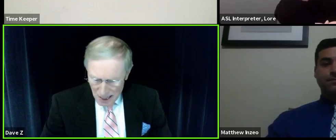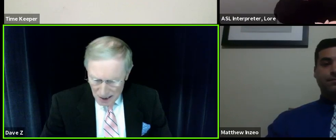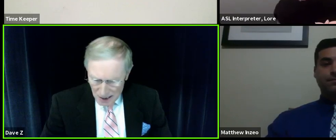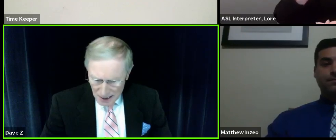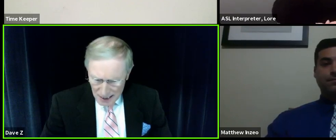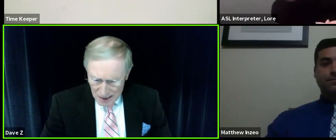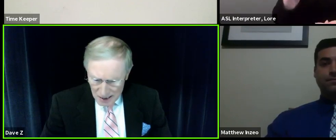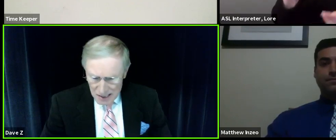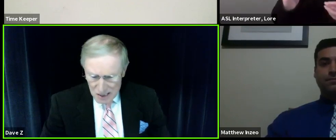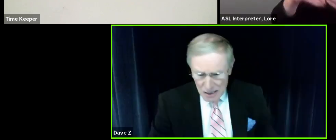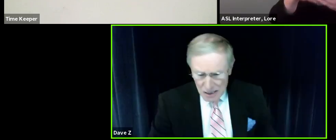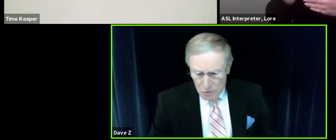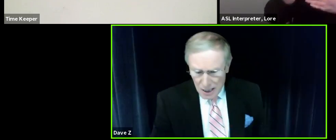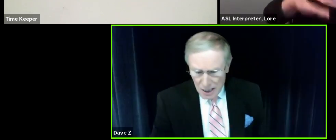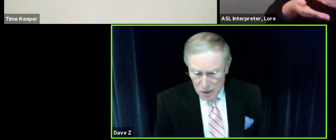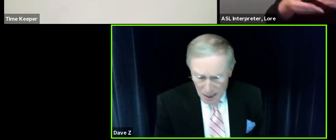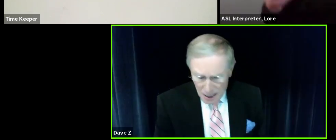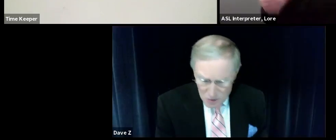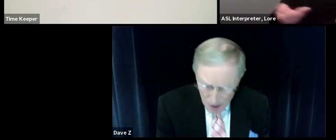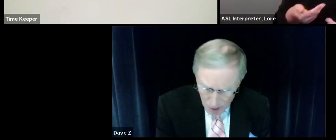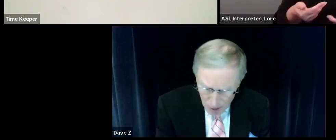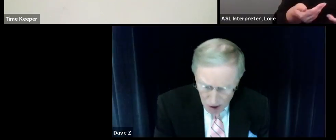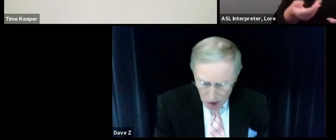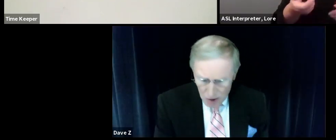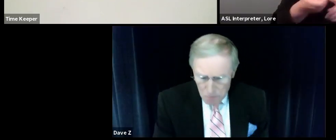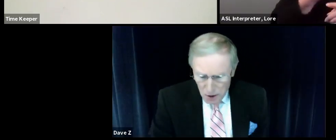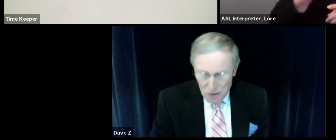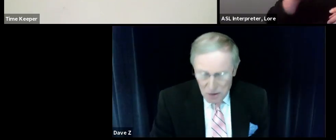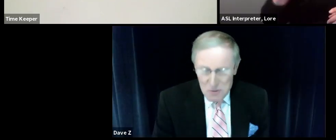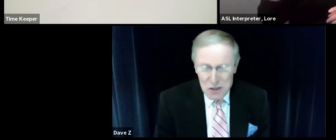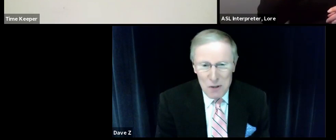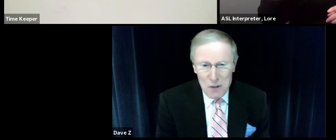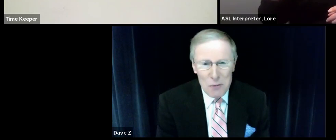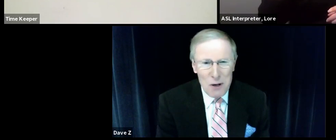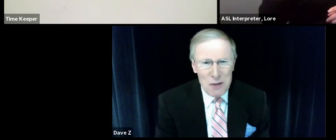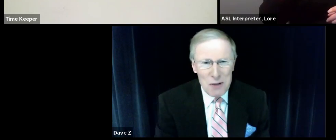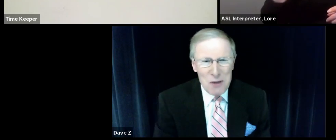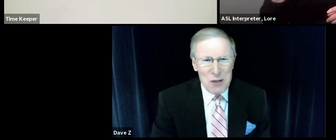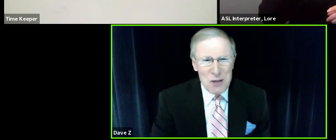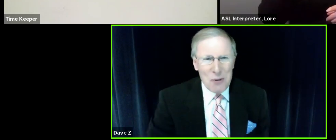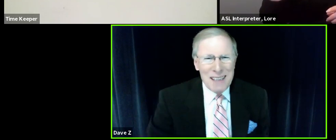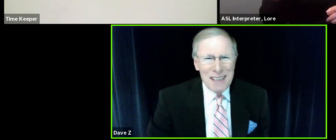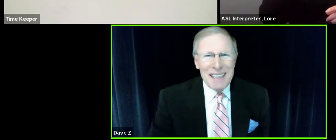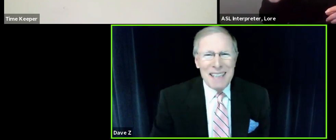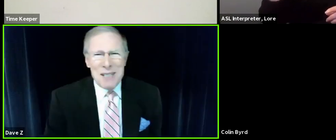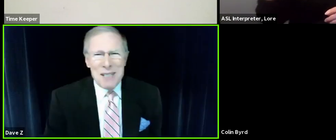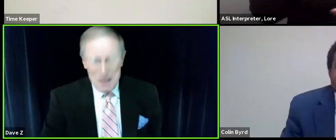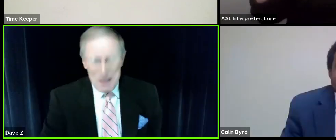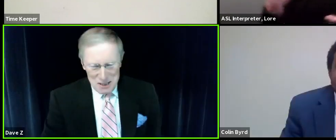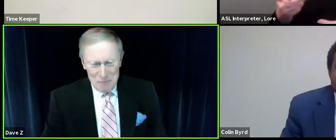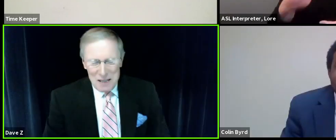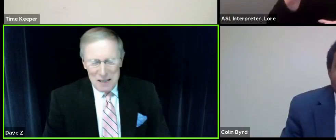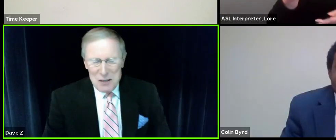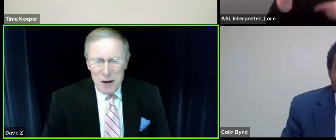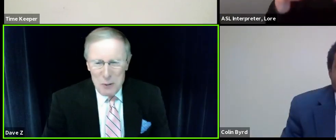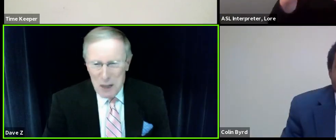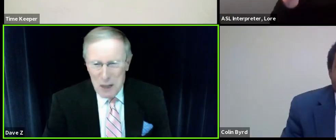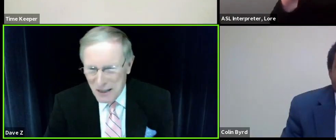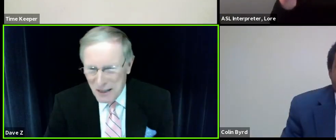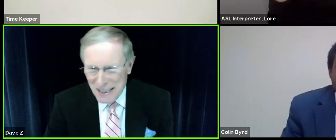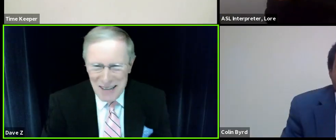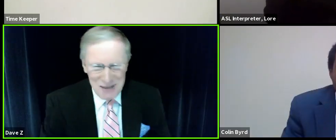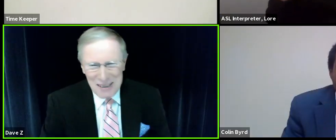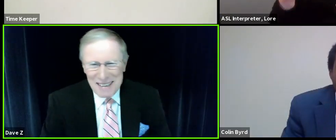Next on the ballot and our next introduction comes from Colin Byrd. Mr. Byrd, welcome to the show. Tell us about yourself, please, and why